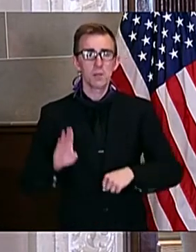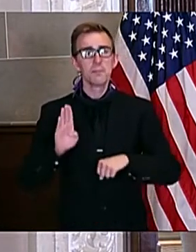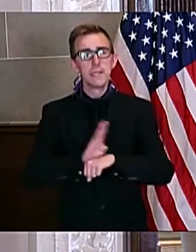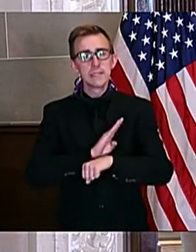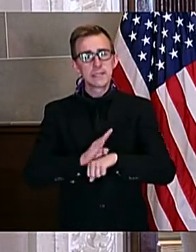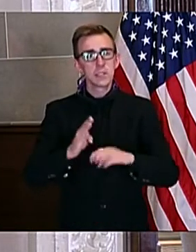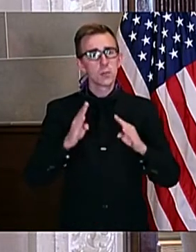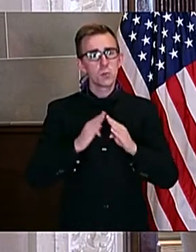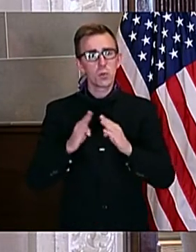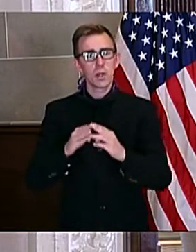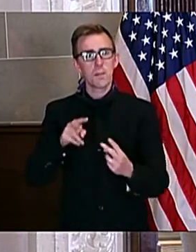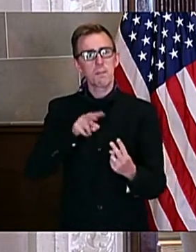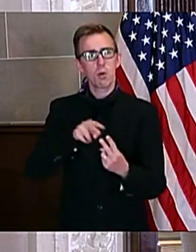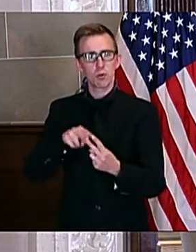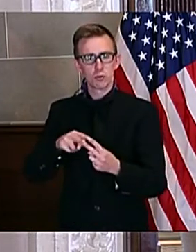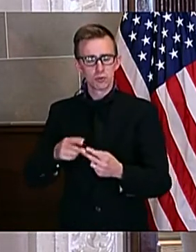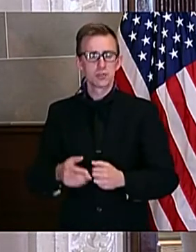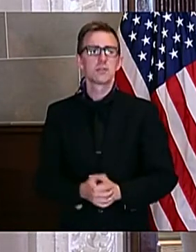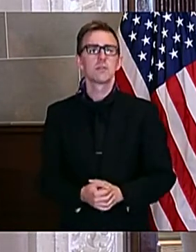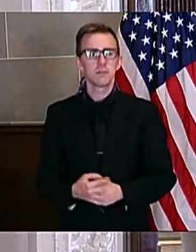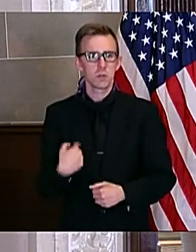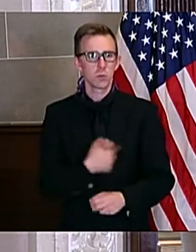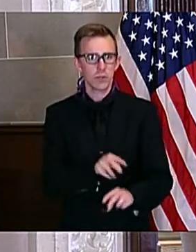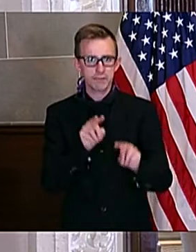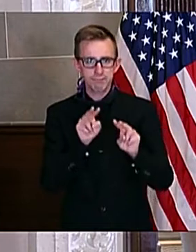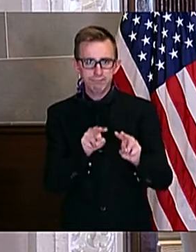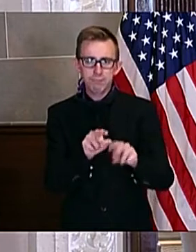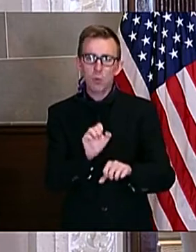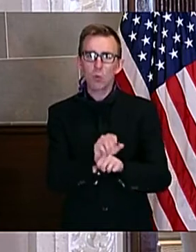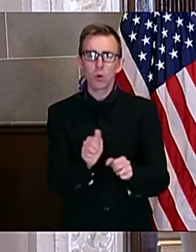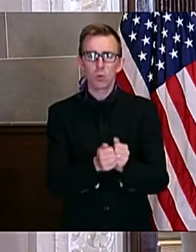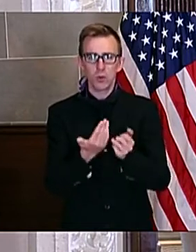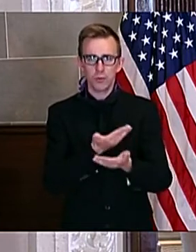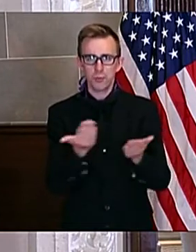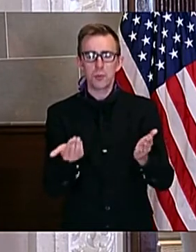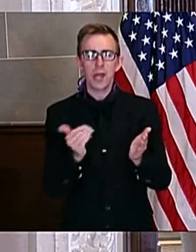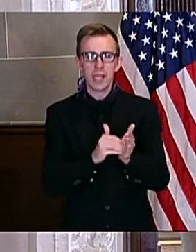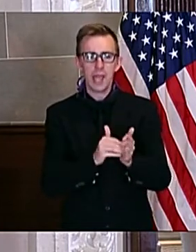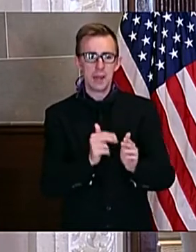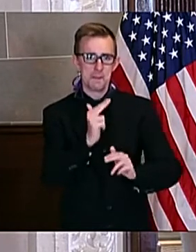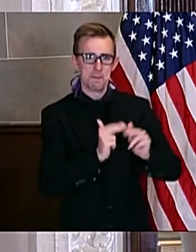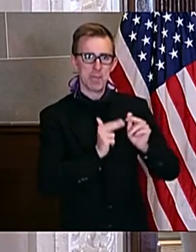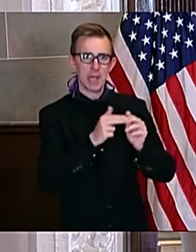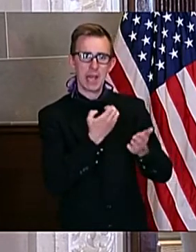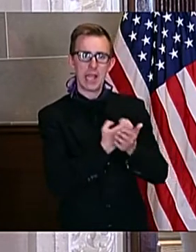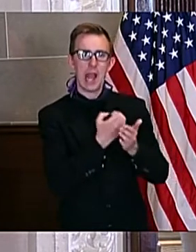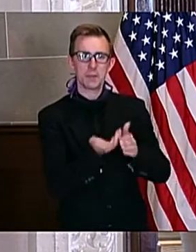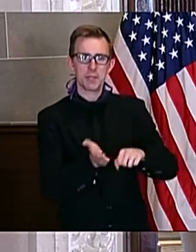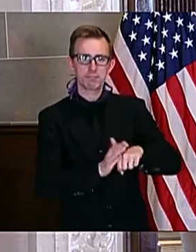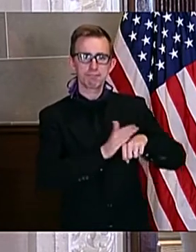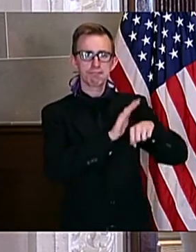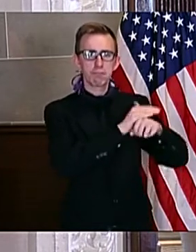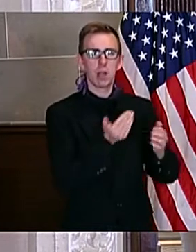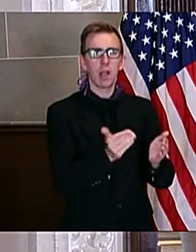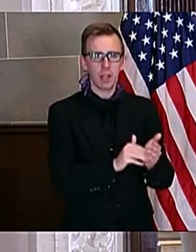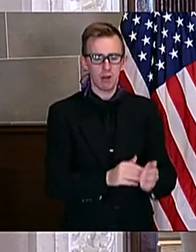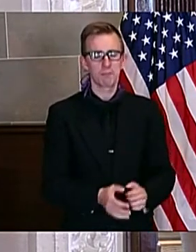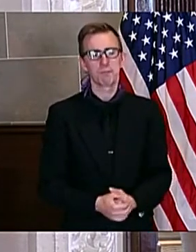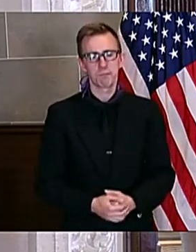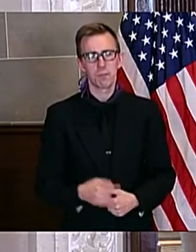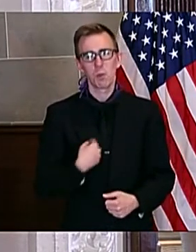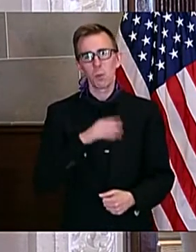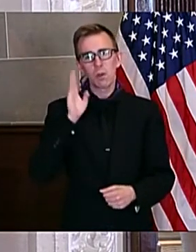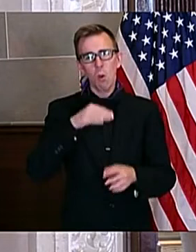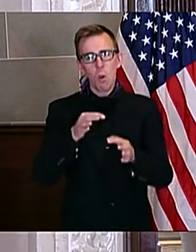and community partners, we look forward to working with you in rebuilding our economy. And we know how crucial